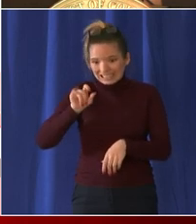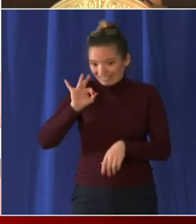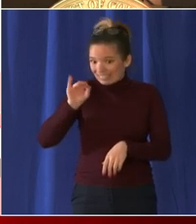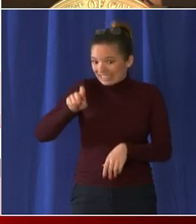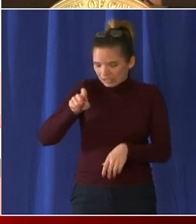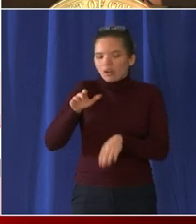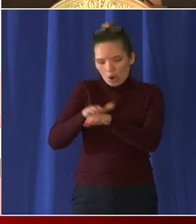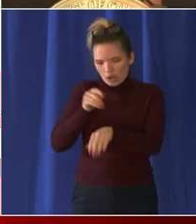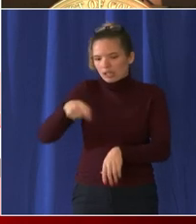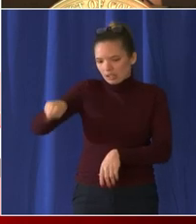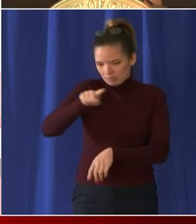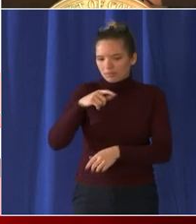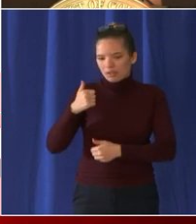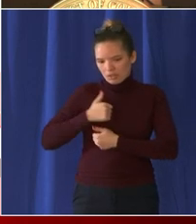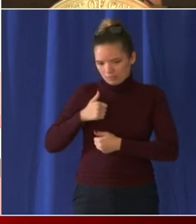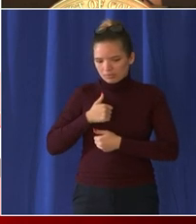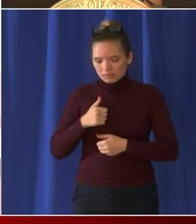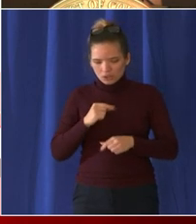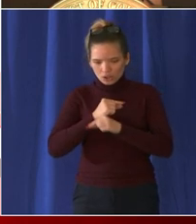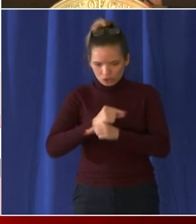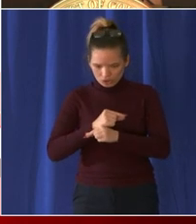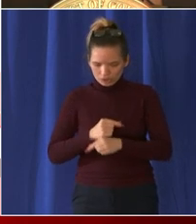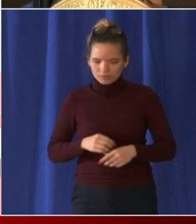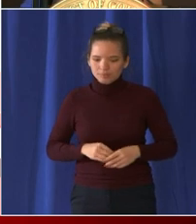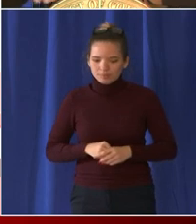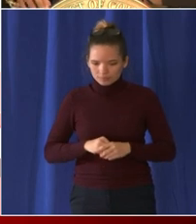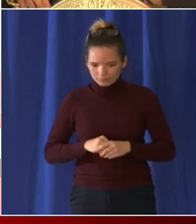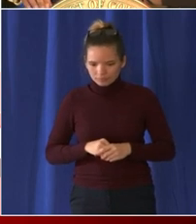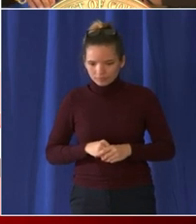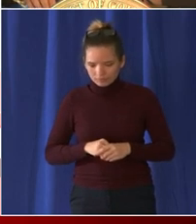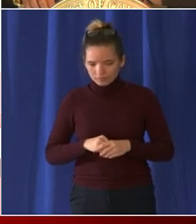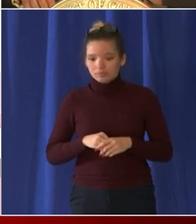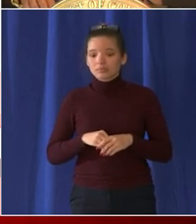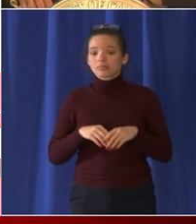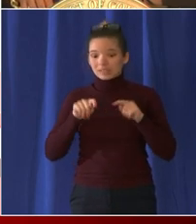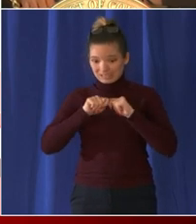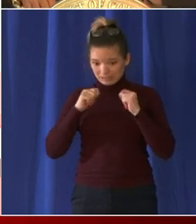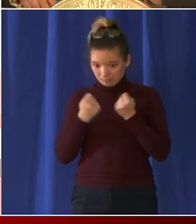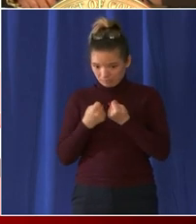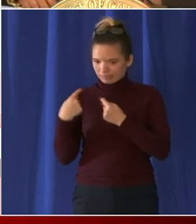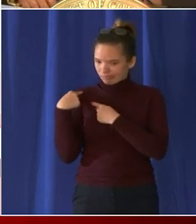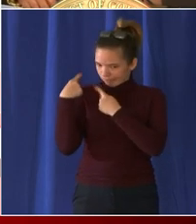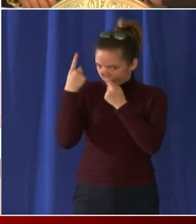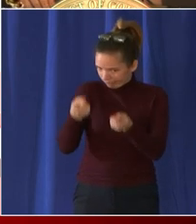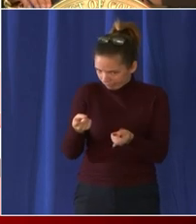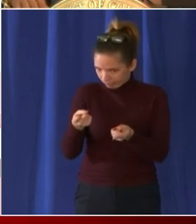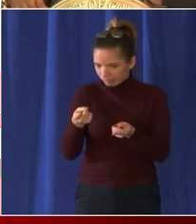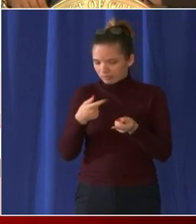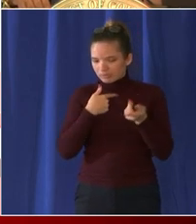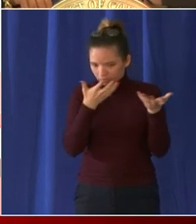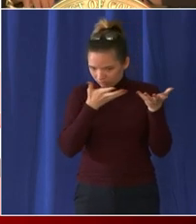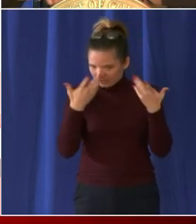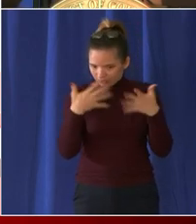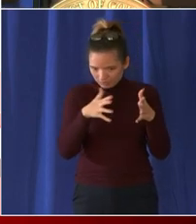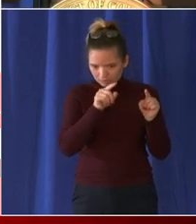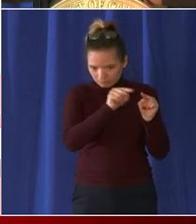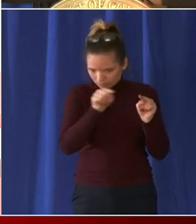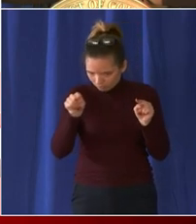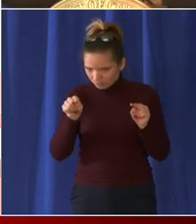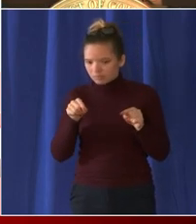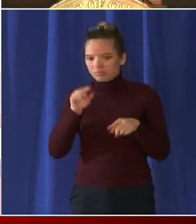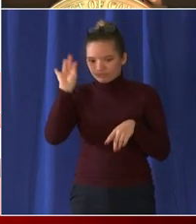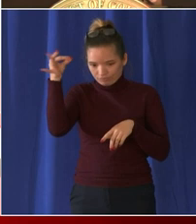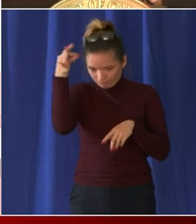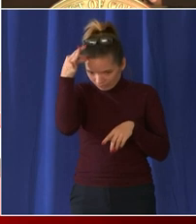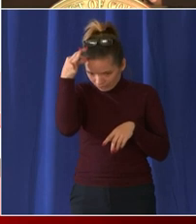and all of my team has participated in conversations um with all of our federal partners who are